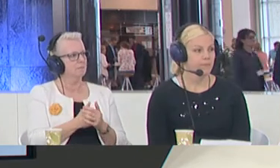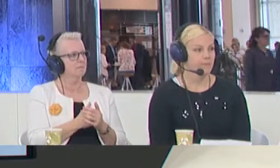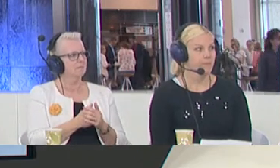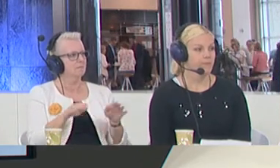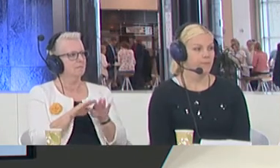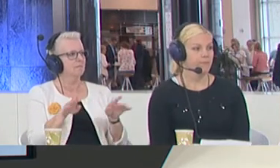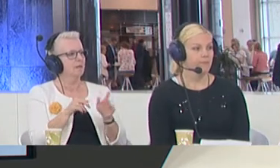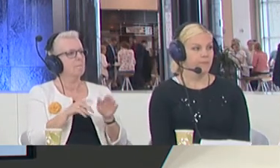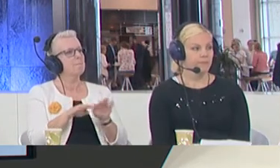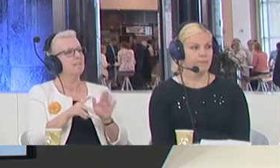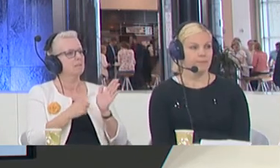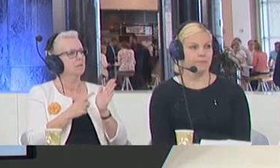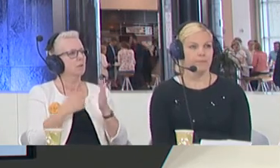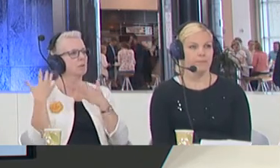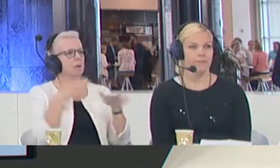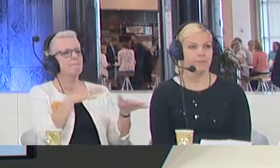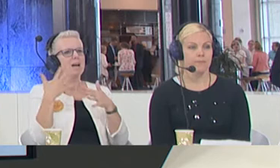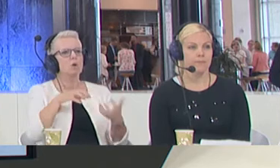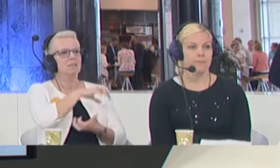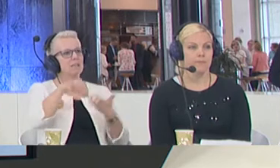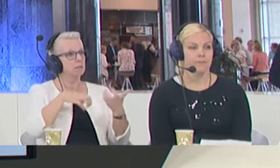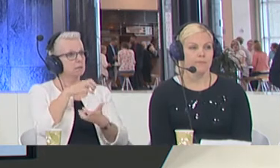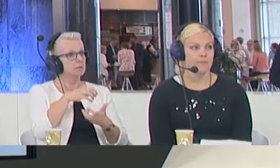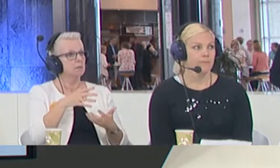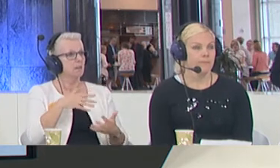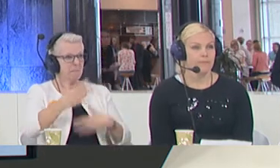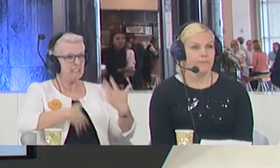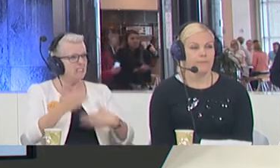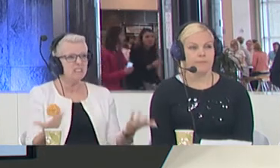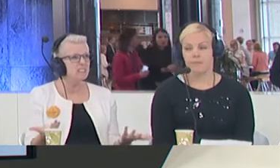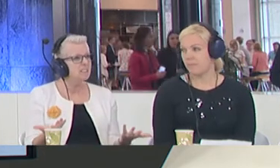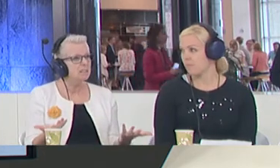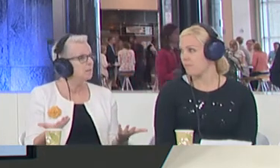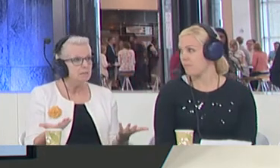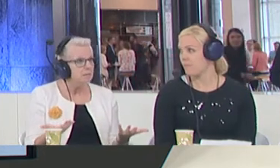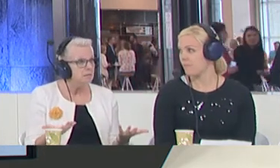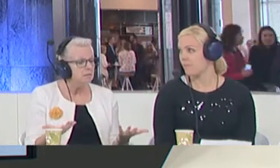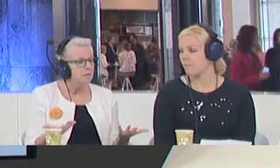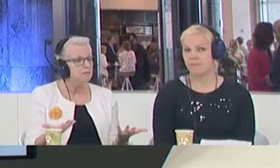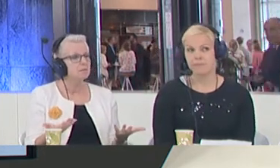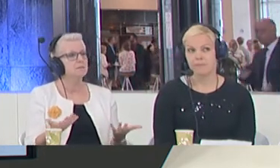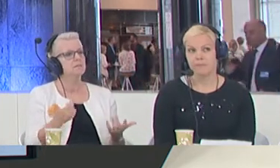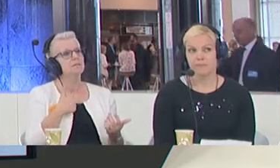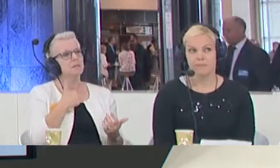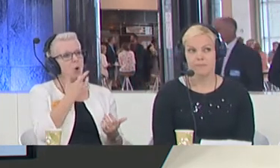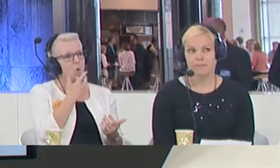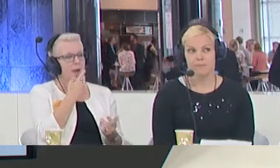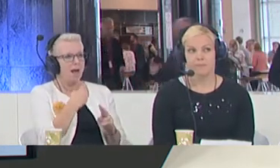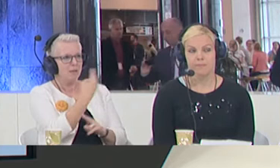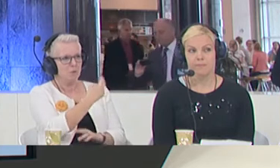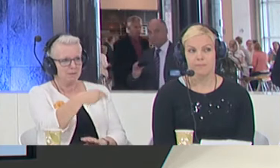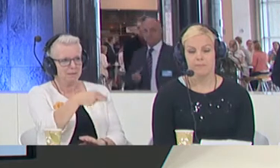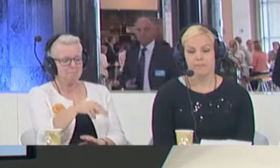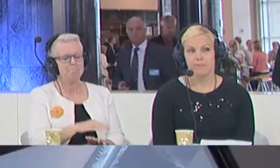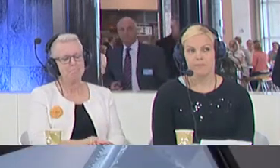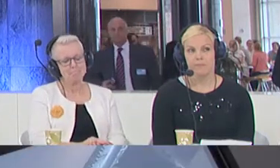basic facts. This migration crisis is a mess, isn't it? I wish to say no, but it